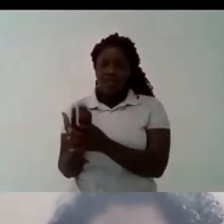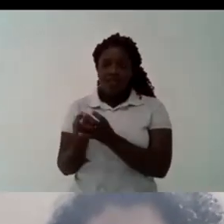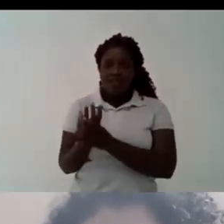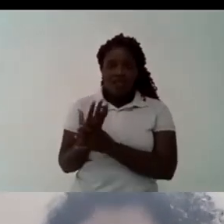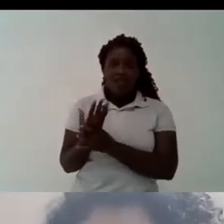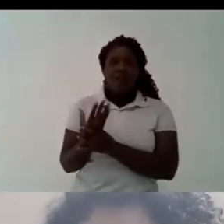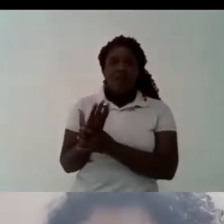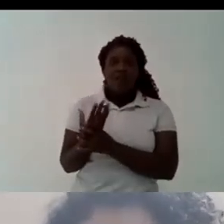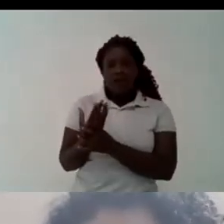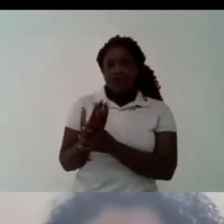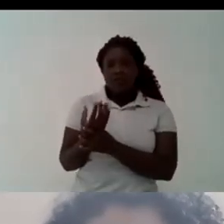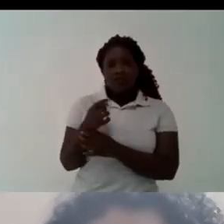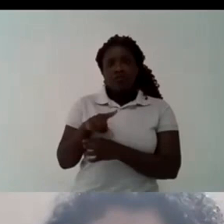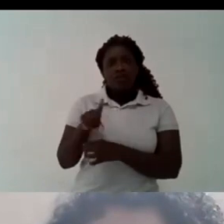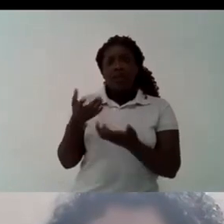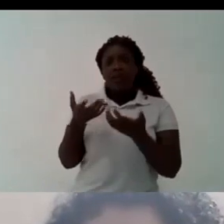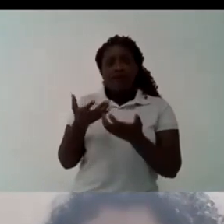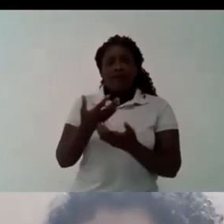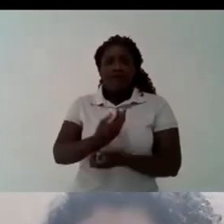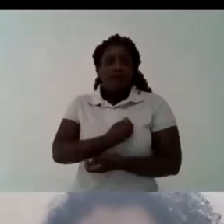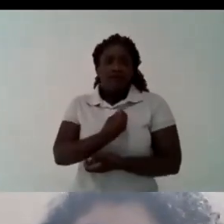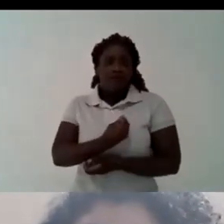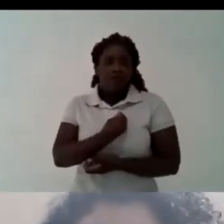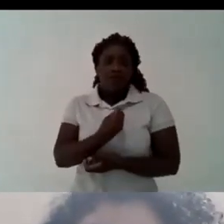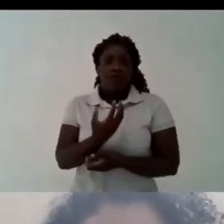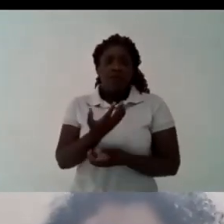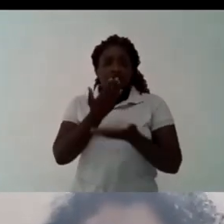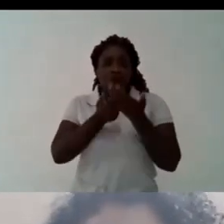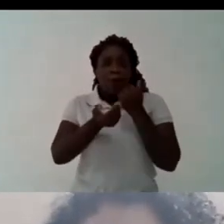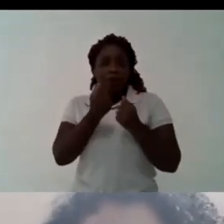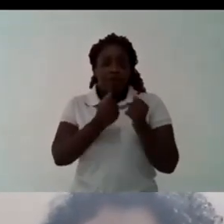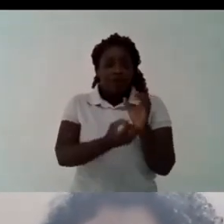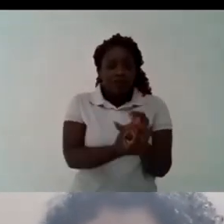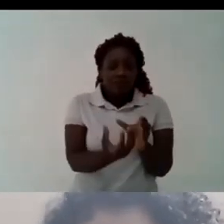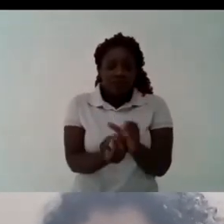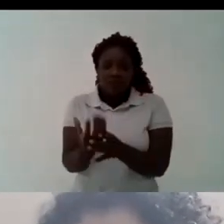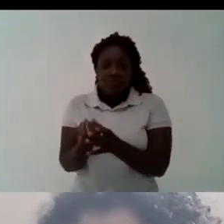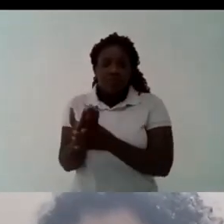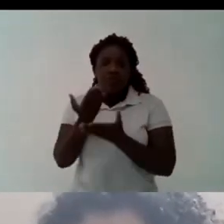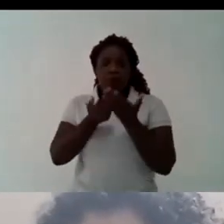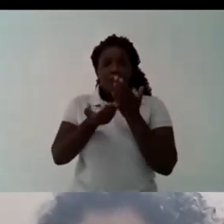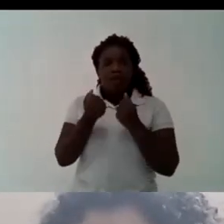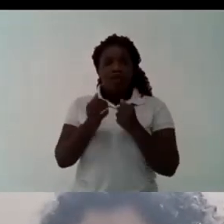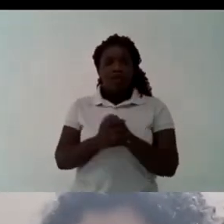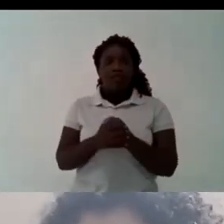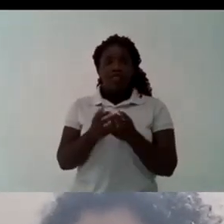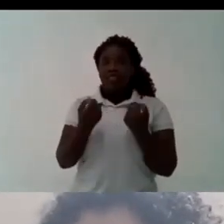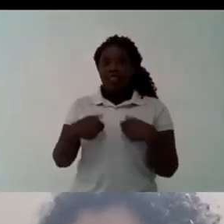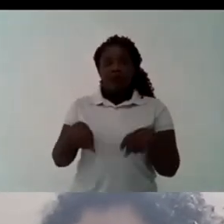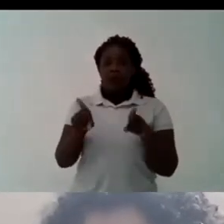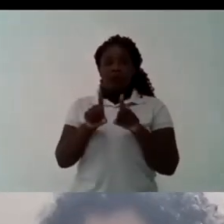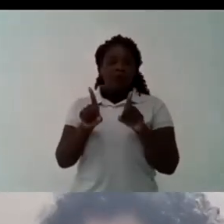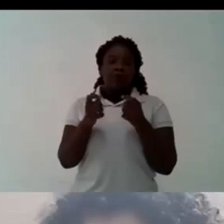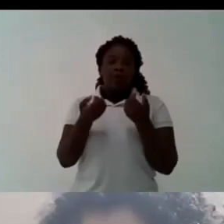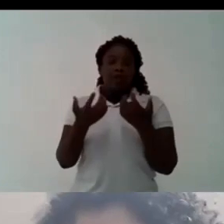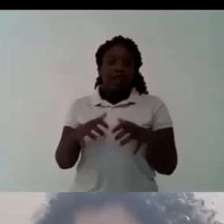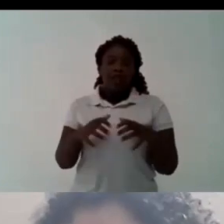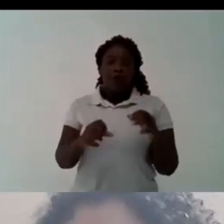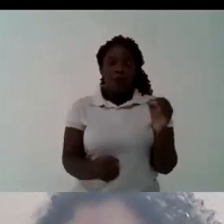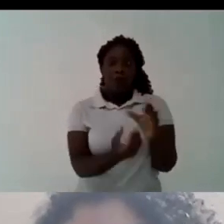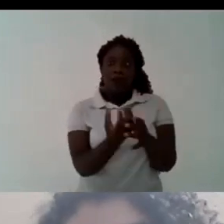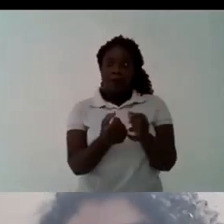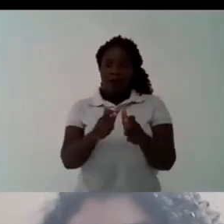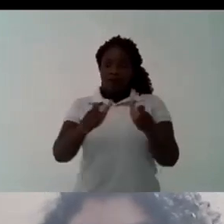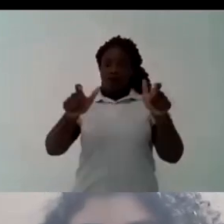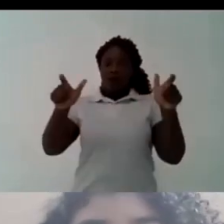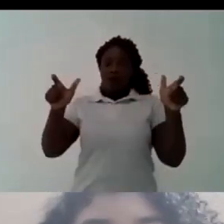and there is this enforcement of producing in our our our land we don't want to produce in our land